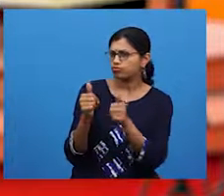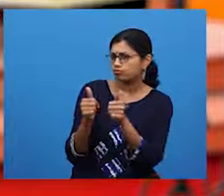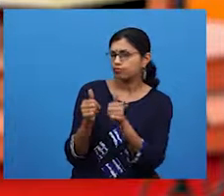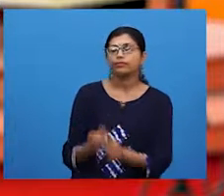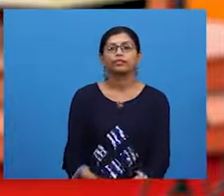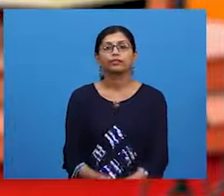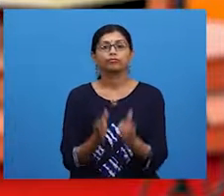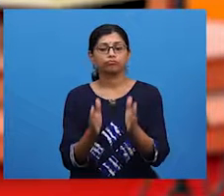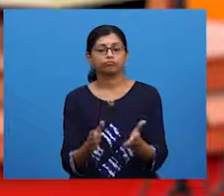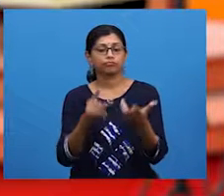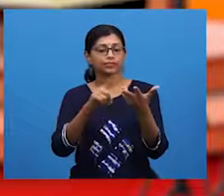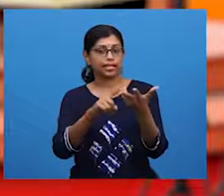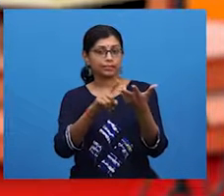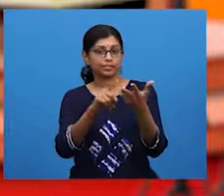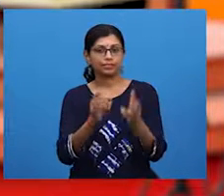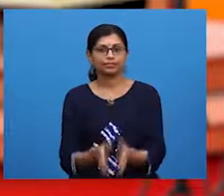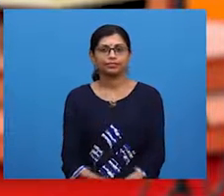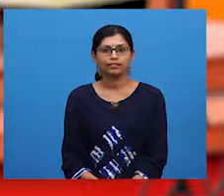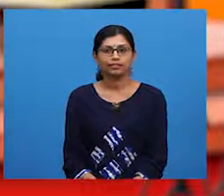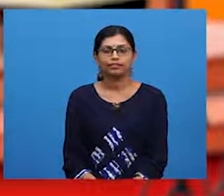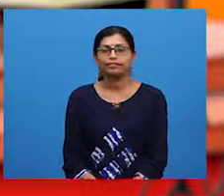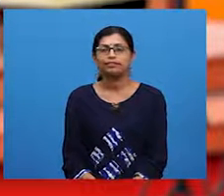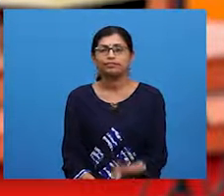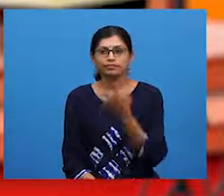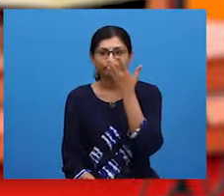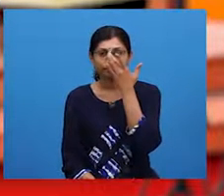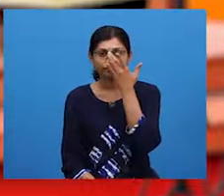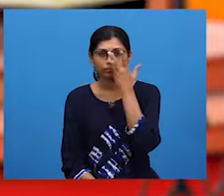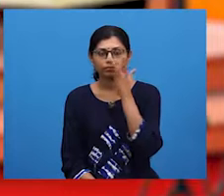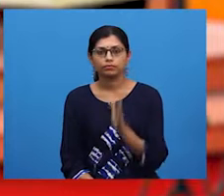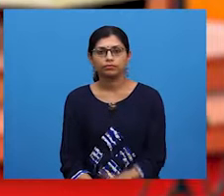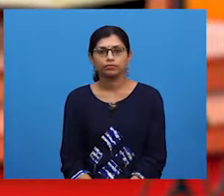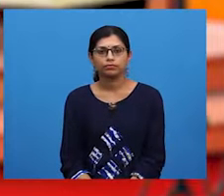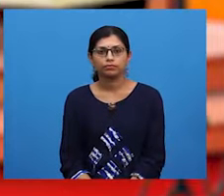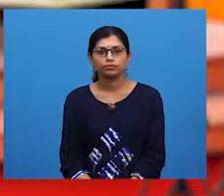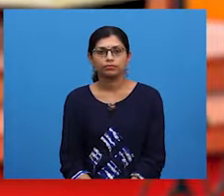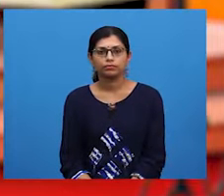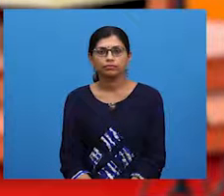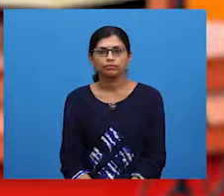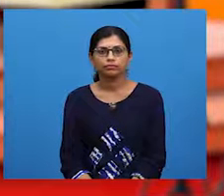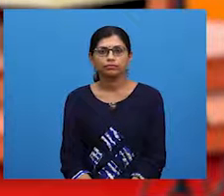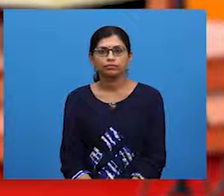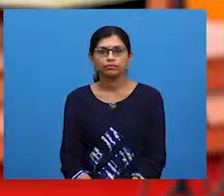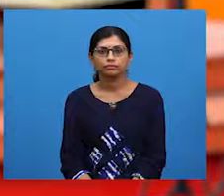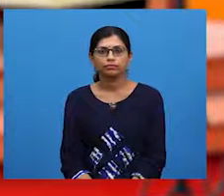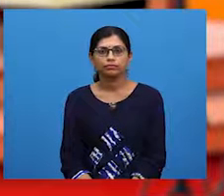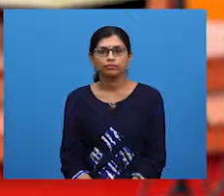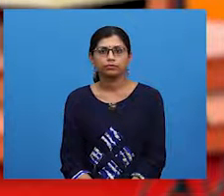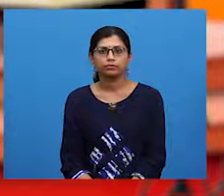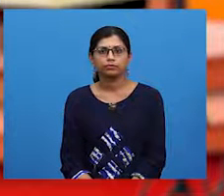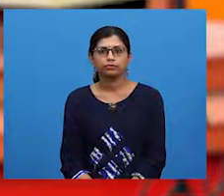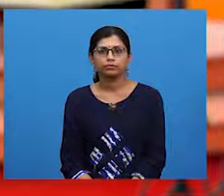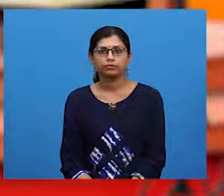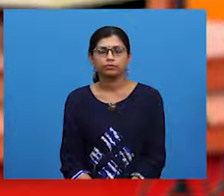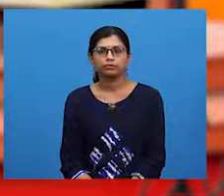you, Hannah? Which application do you use often? Well, I spend a lot of